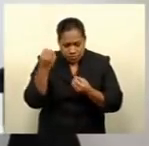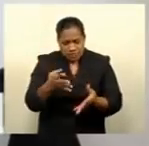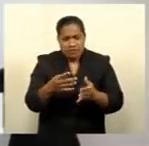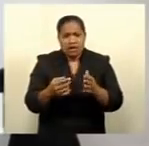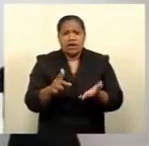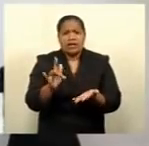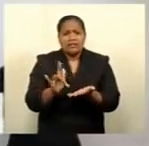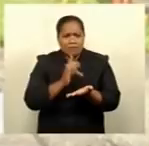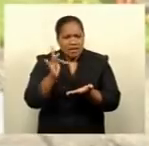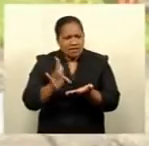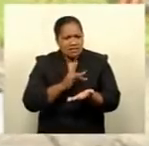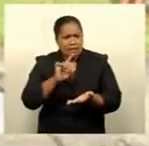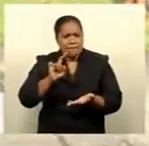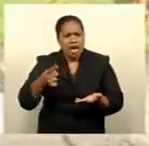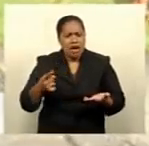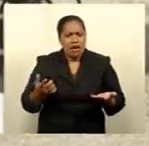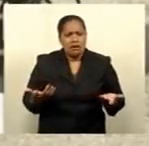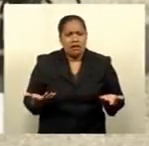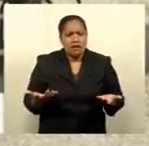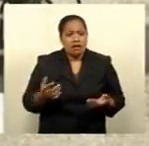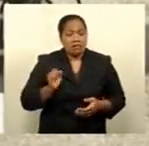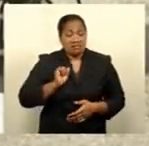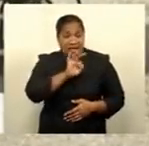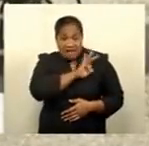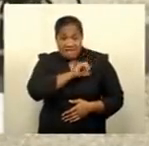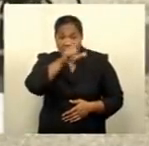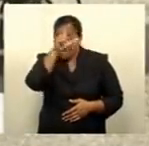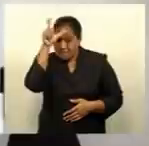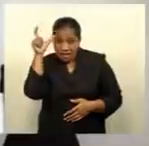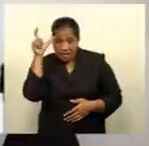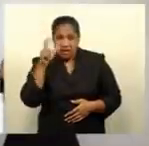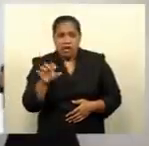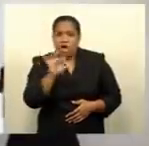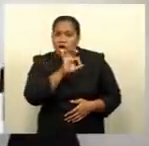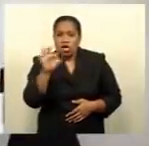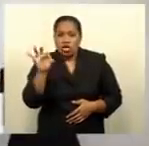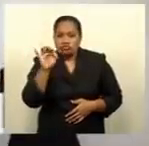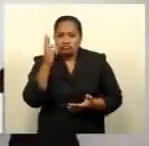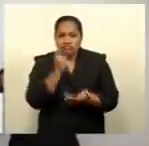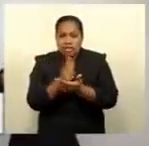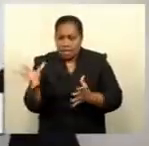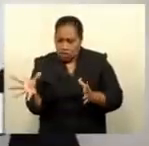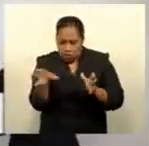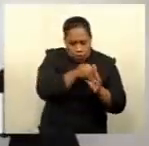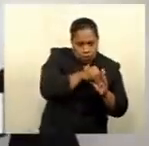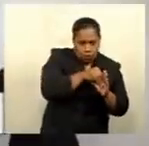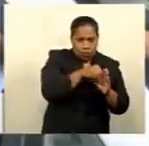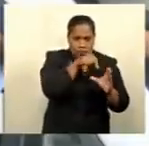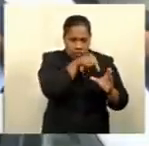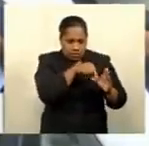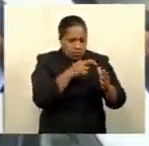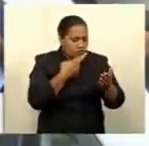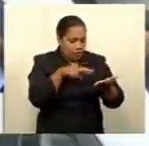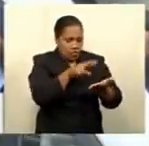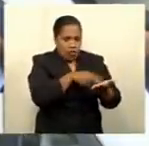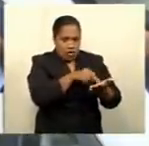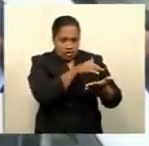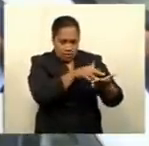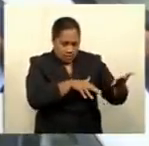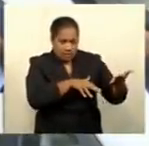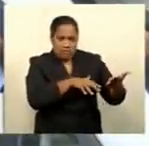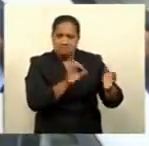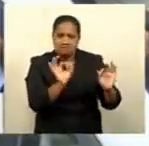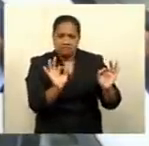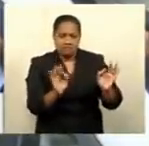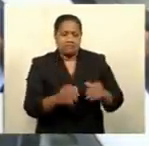but the staff or the nurses did not sync it in with the digital records. Head of Vaccination Task